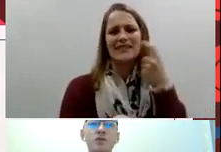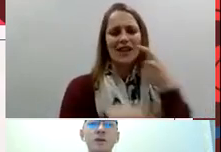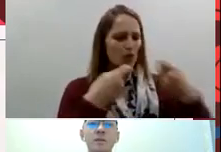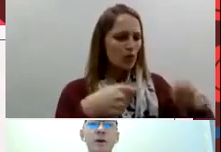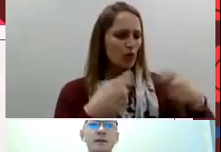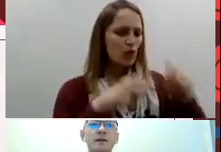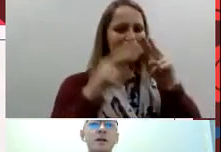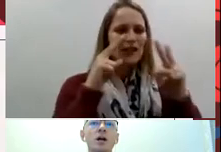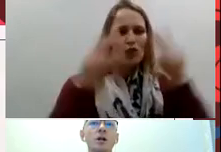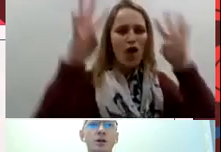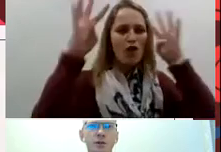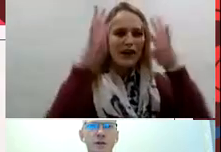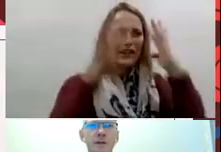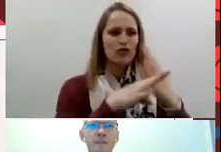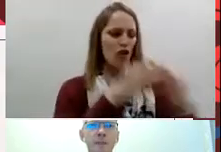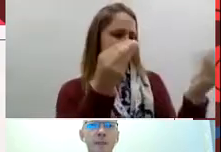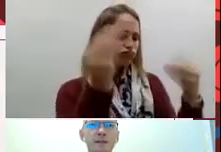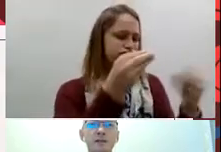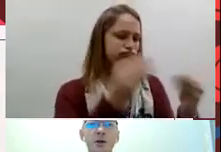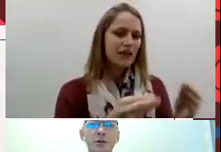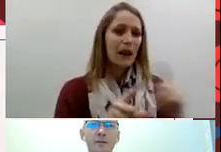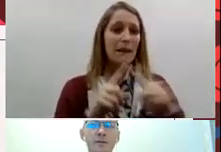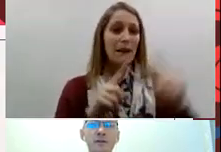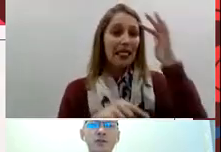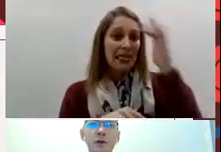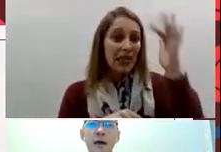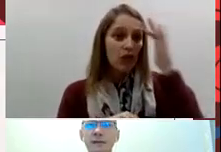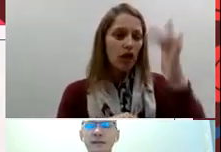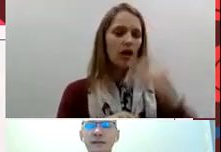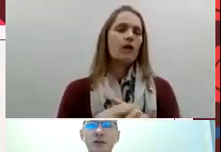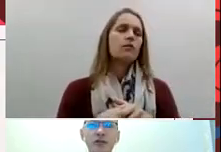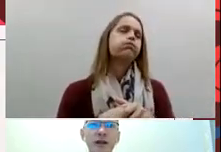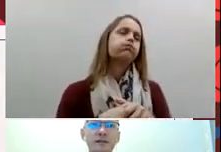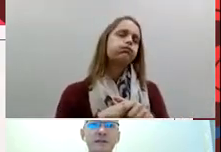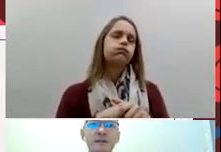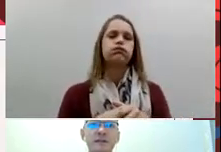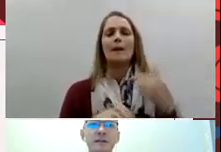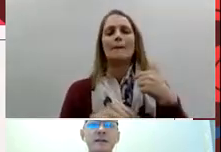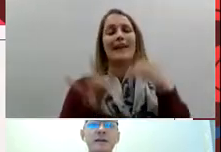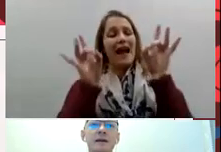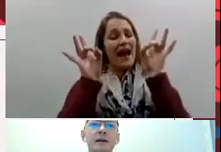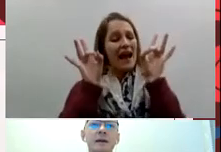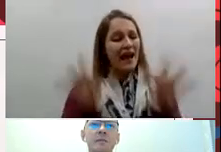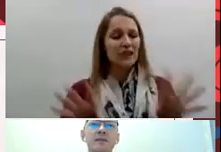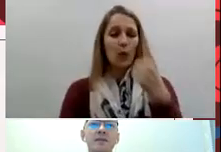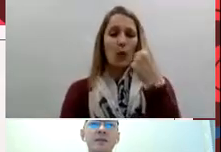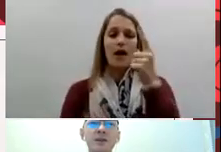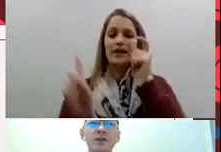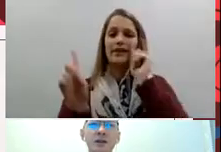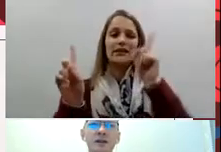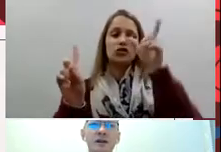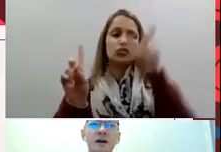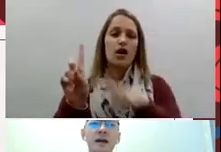enjoyed the practical a lot it's a lot of visuality creativity but the